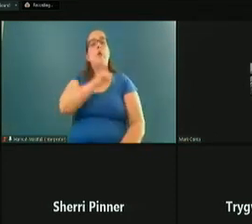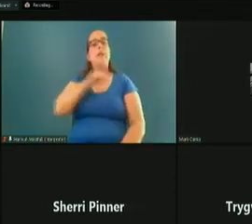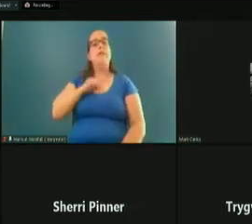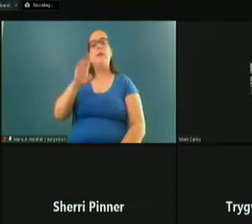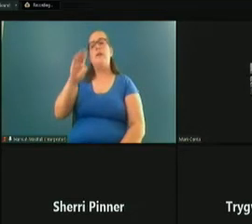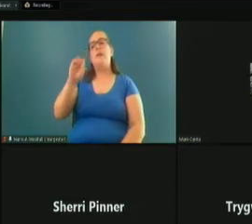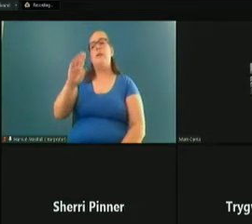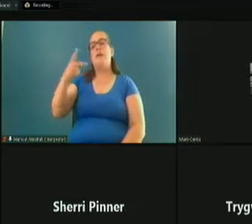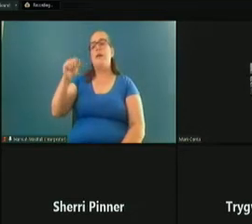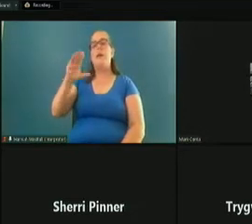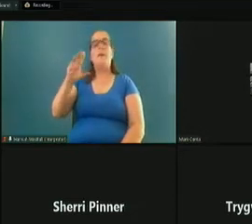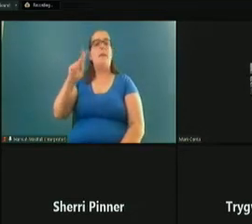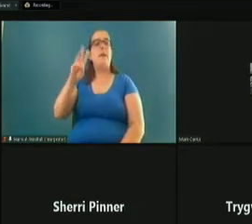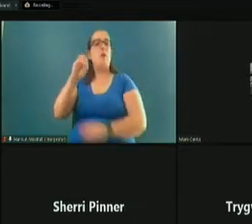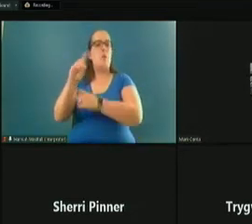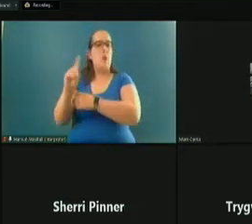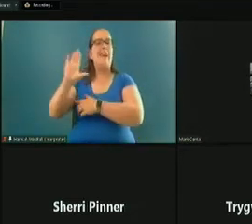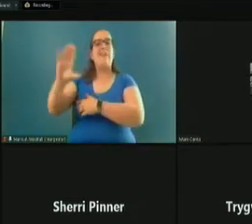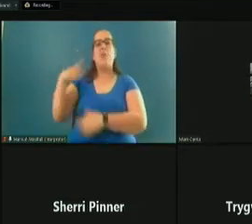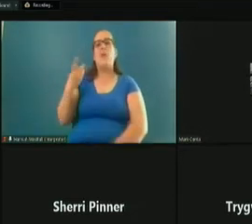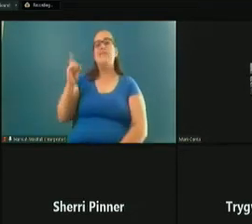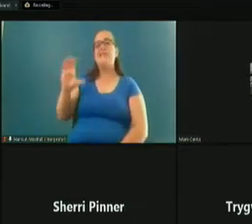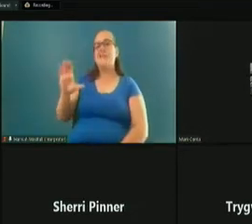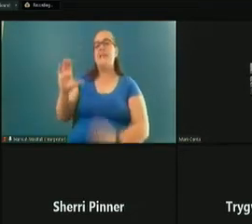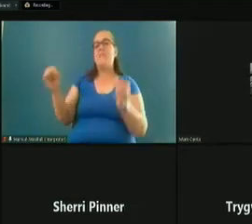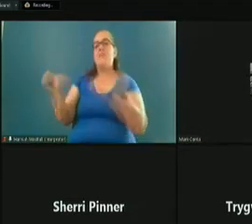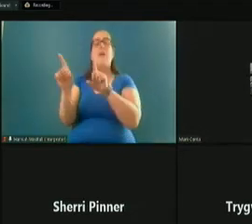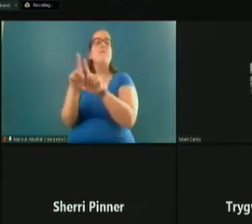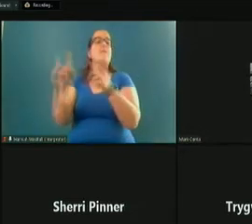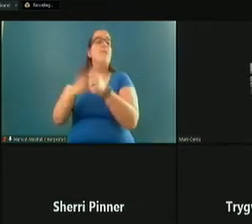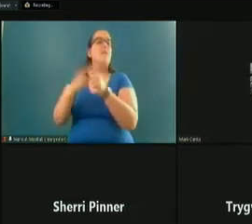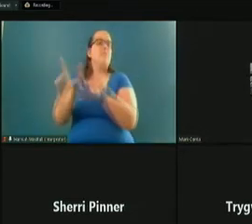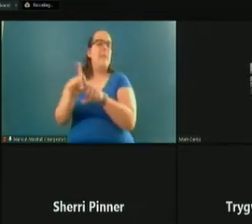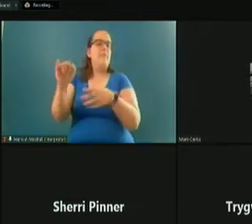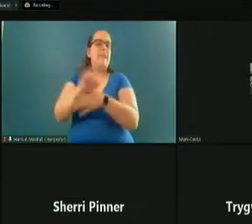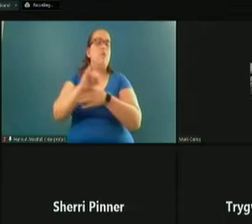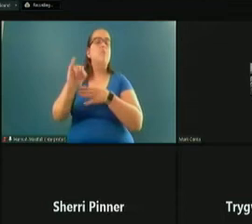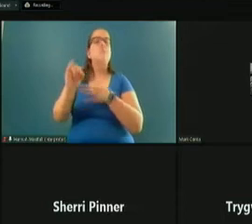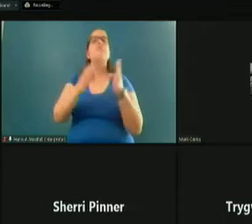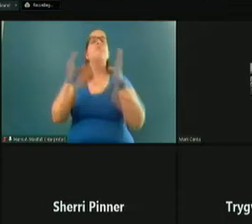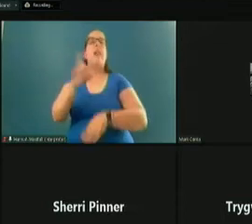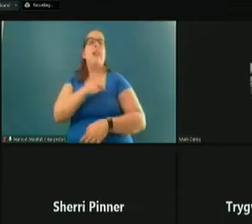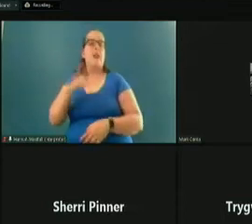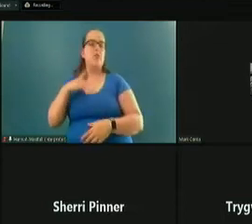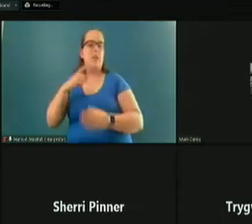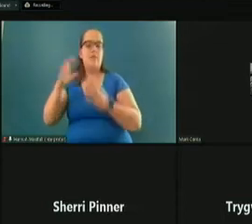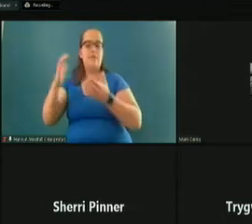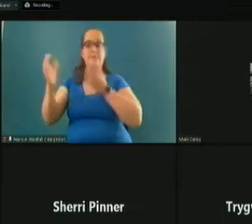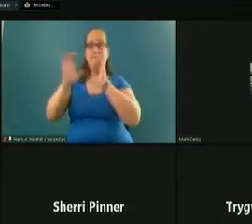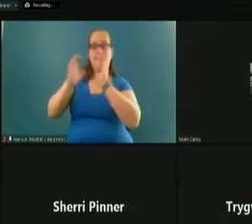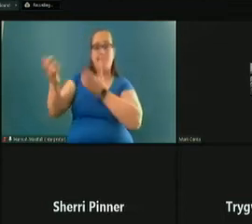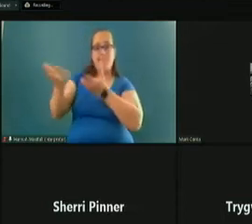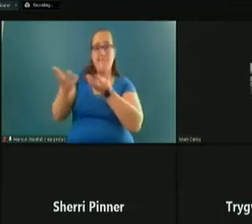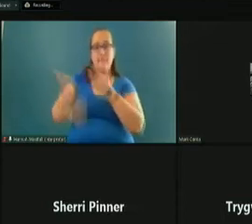in his Washington, D.C. office, first as an intern and then as a legislative correspondent. This was my first,